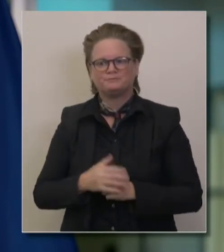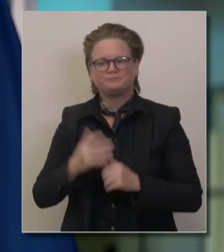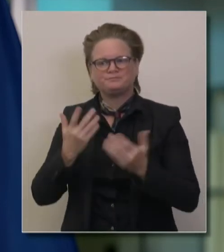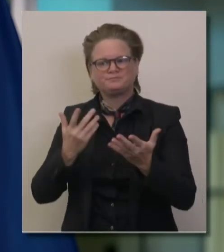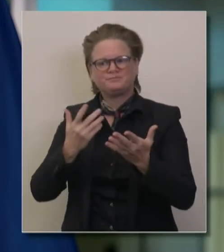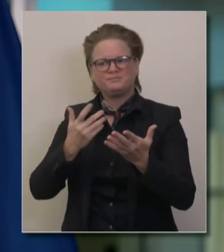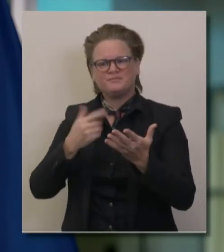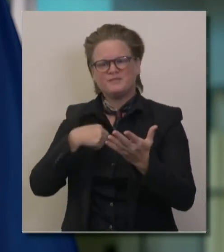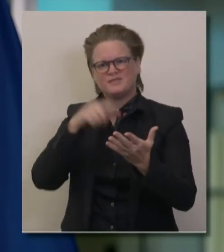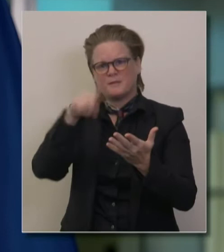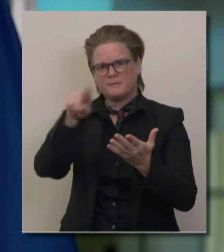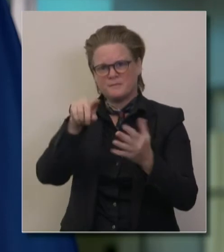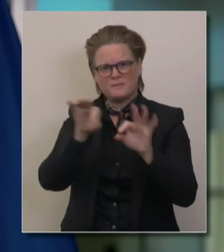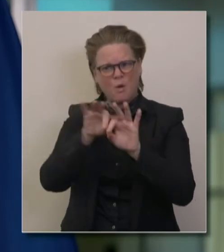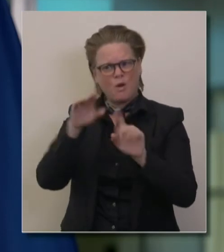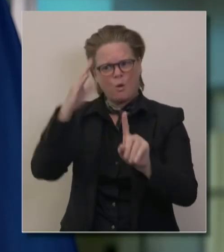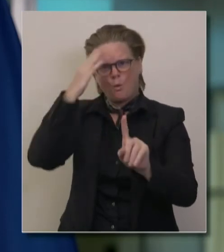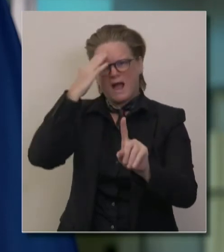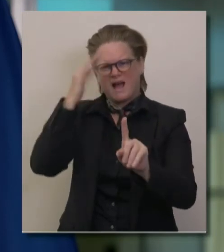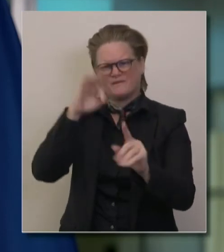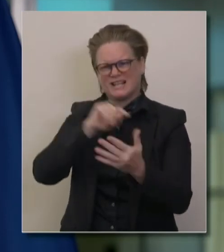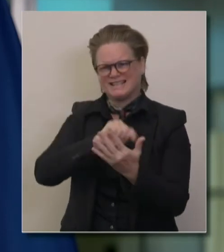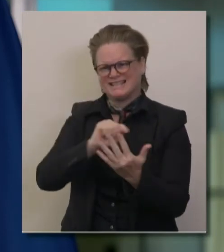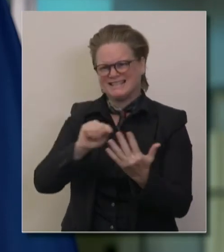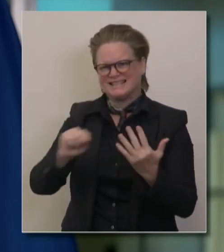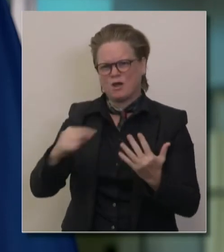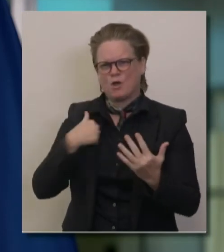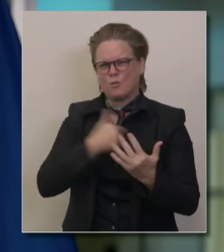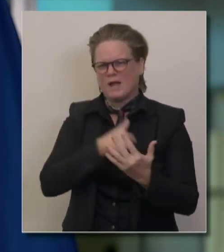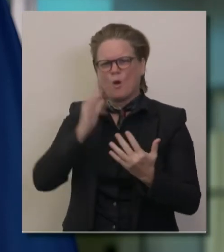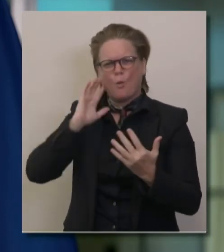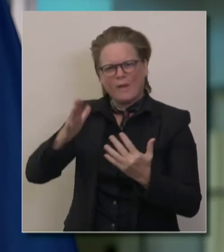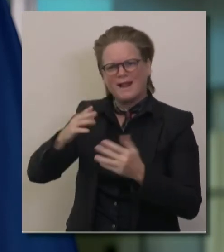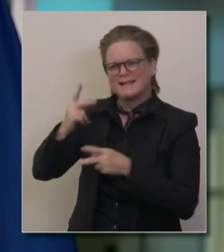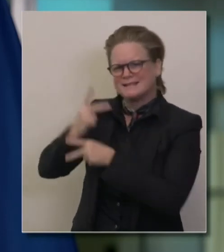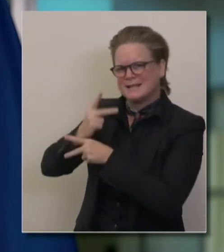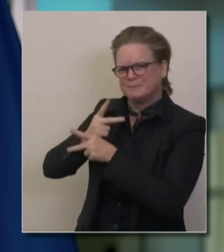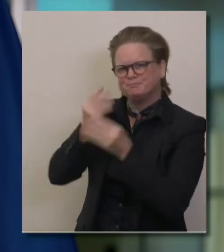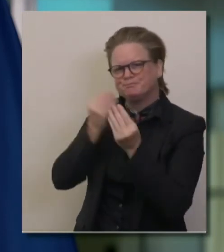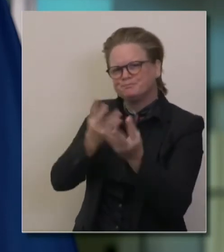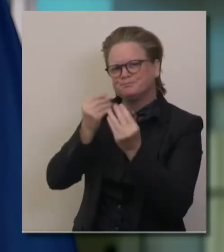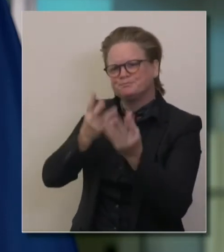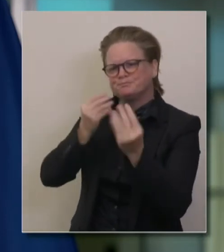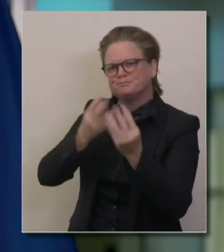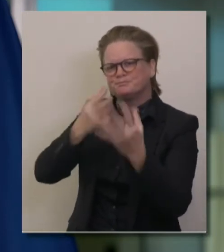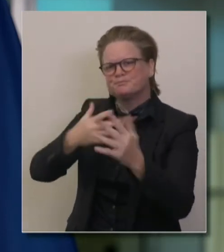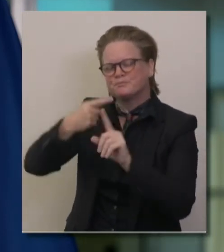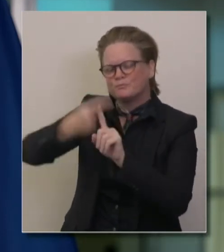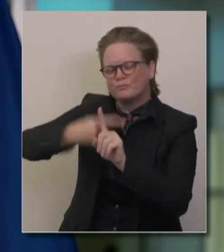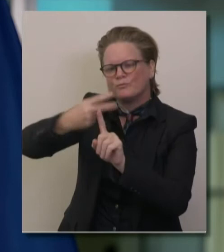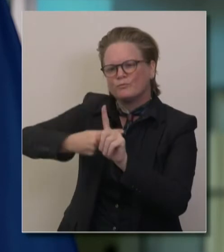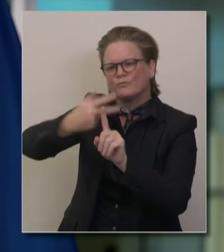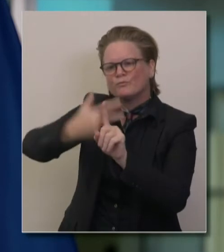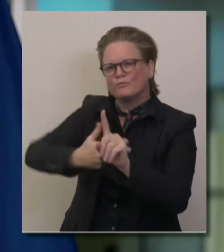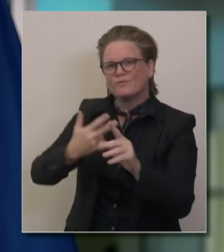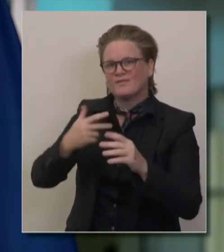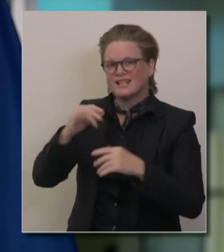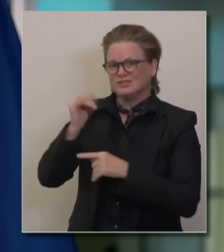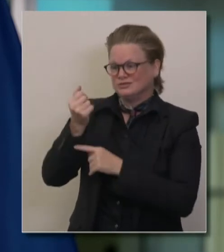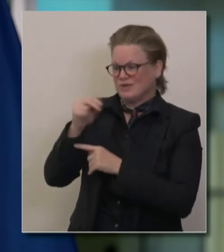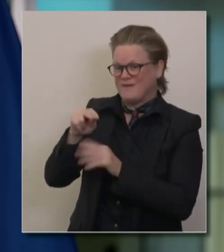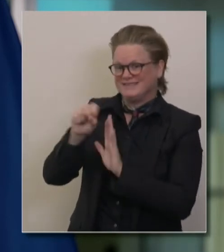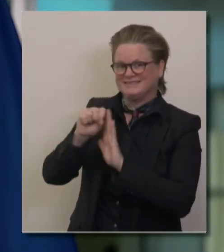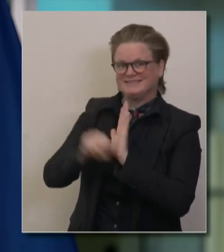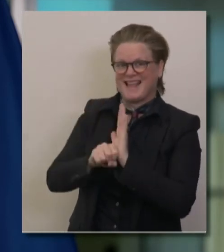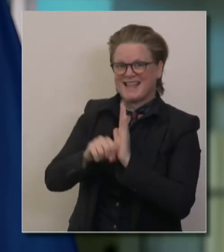moreover will be made more aware of in the coming months as I release the January budget in just a number of